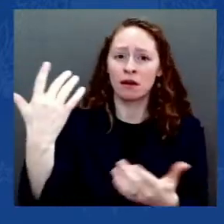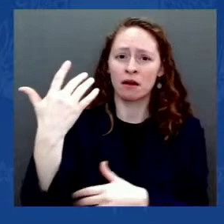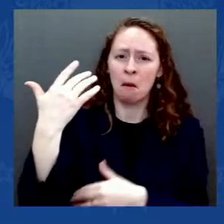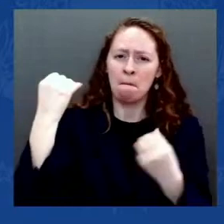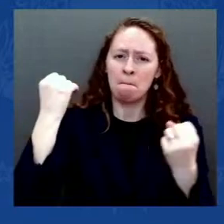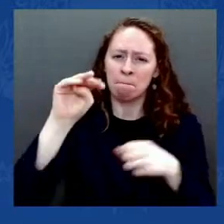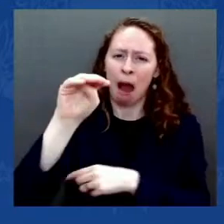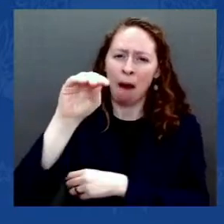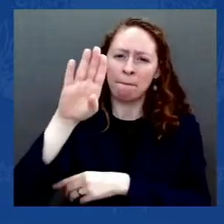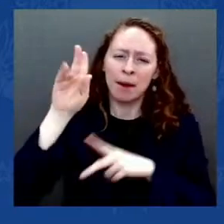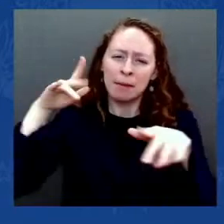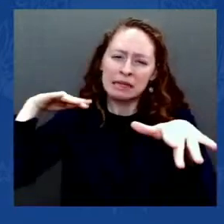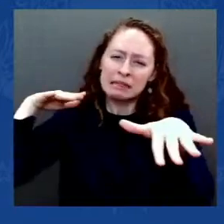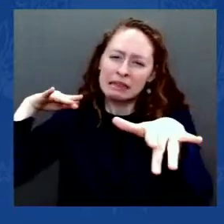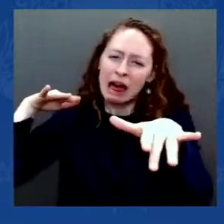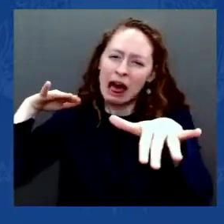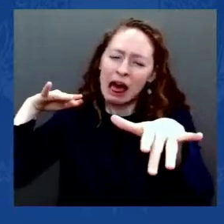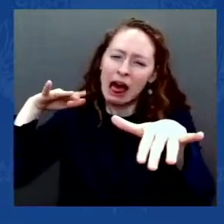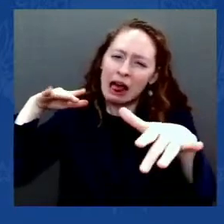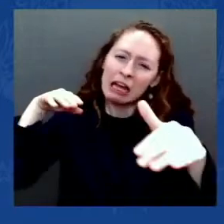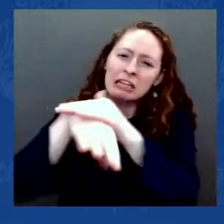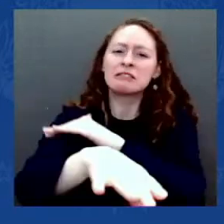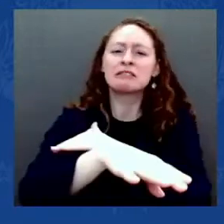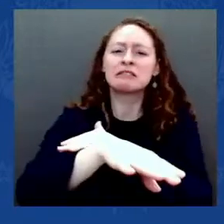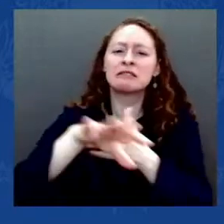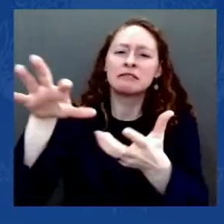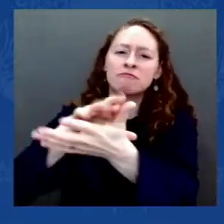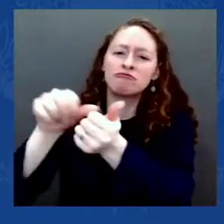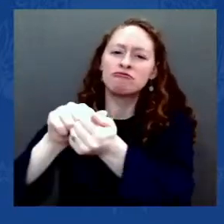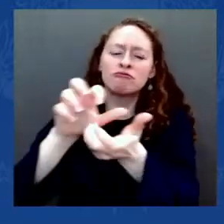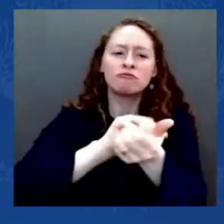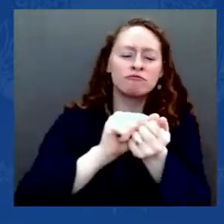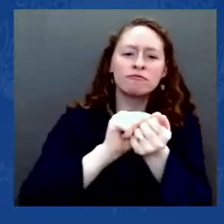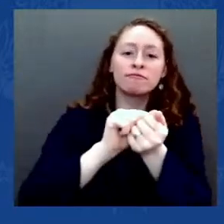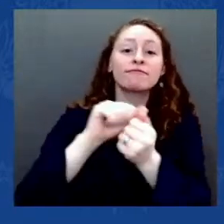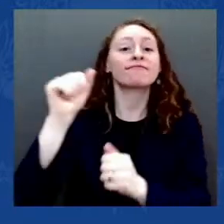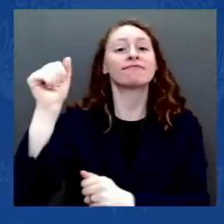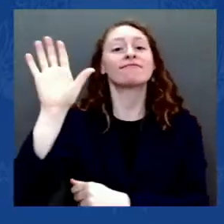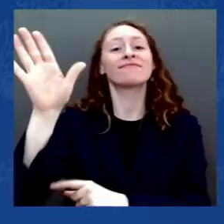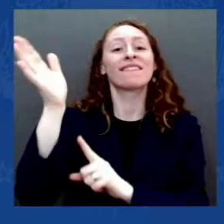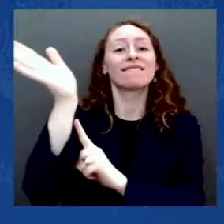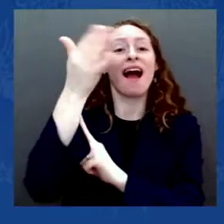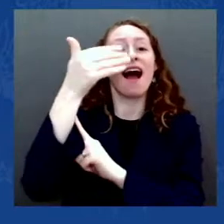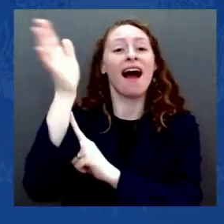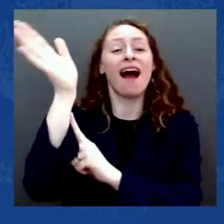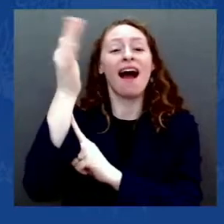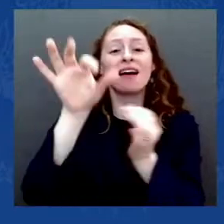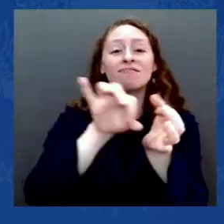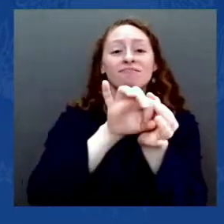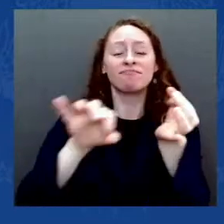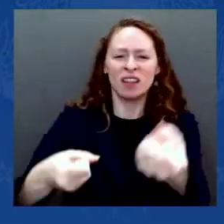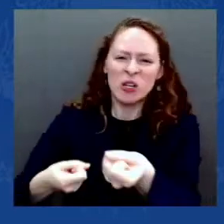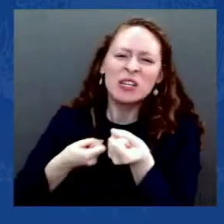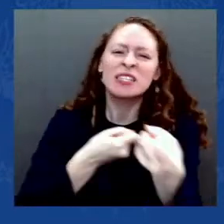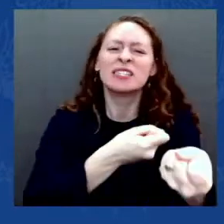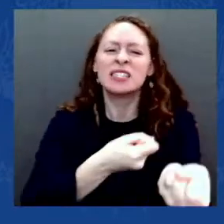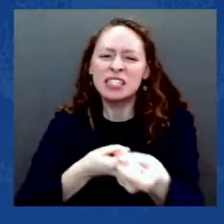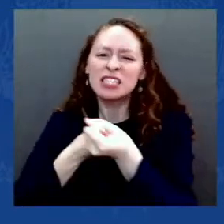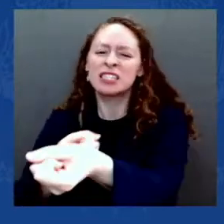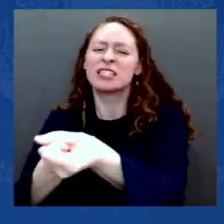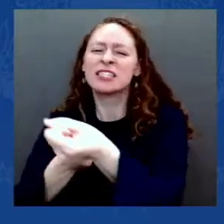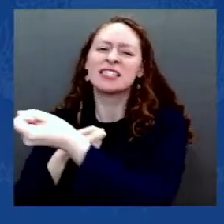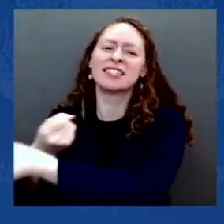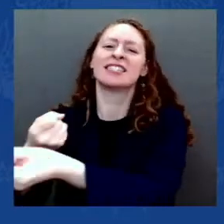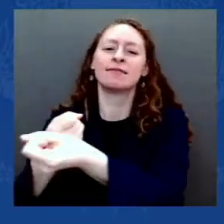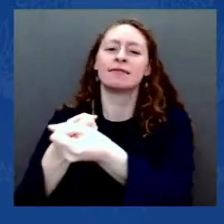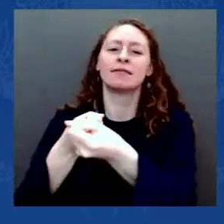spears, fire stingers being thrown at the heads of police officers. A crowd that professes their love for law